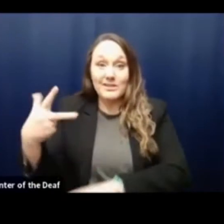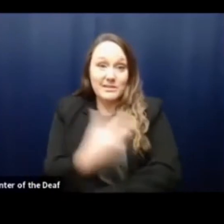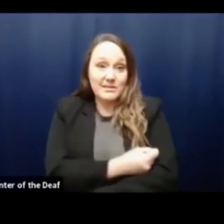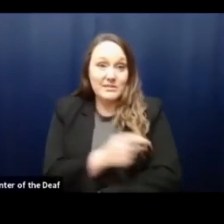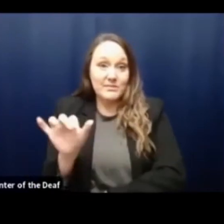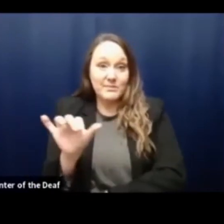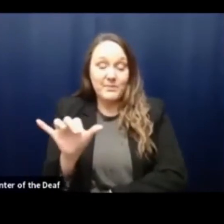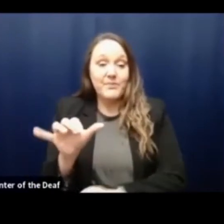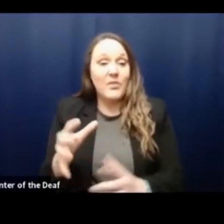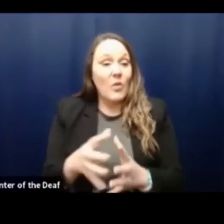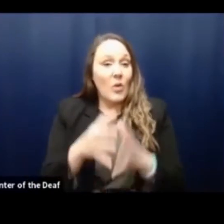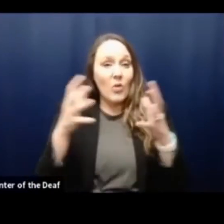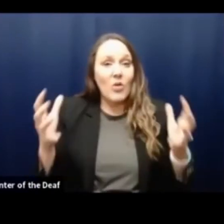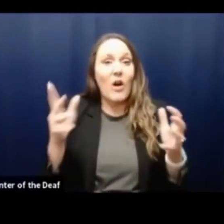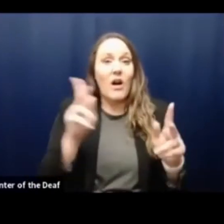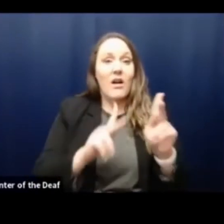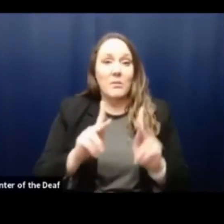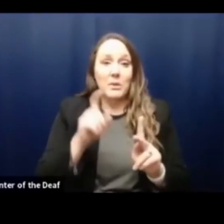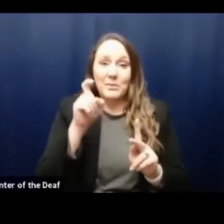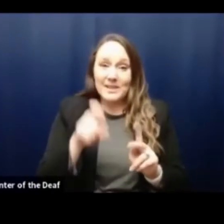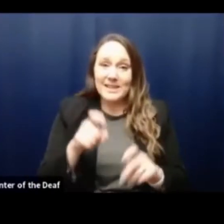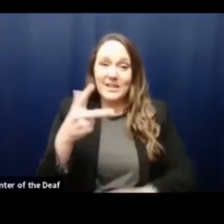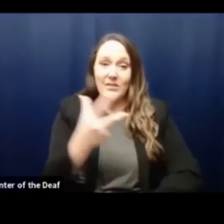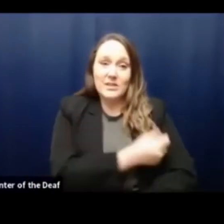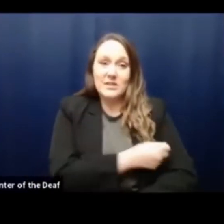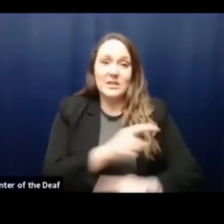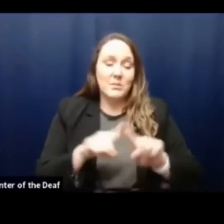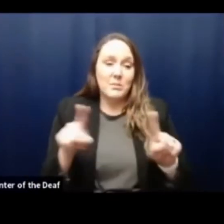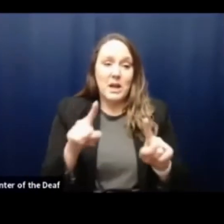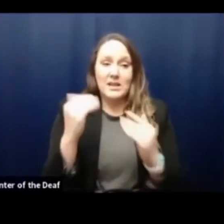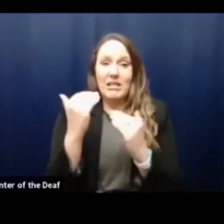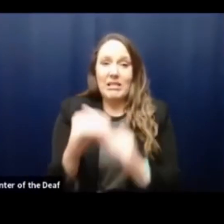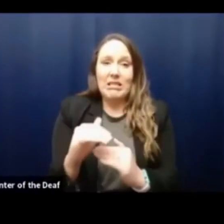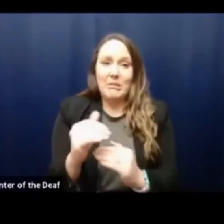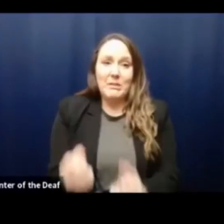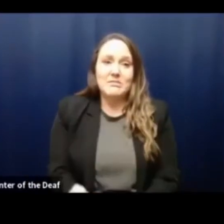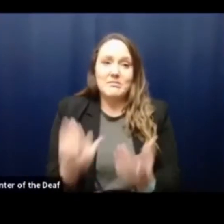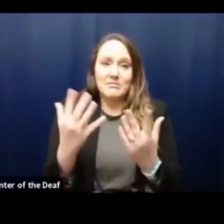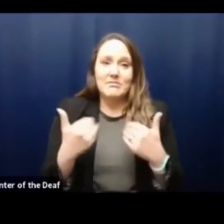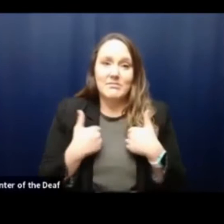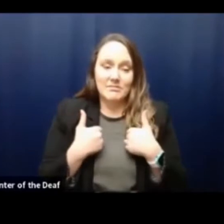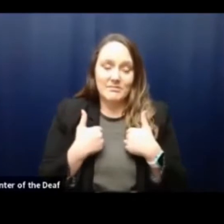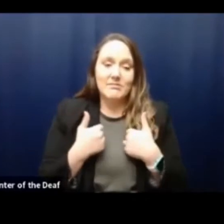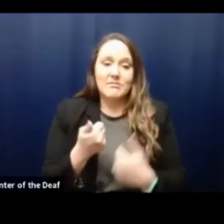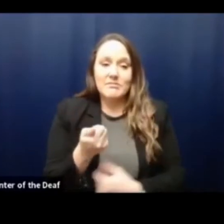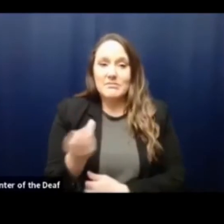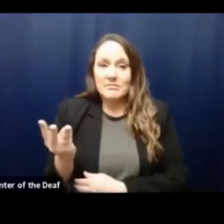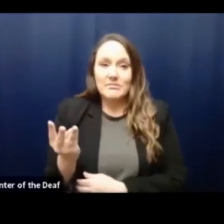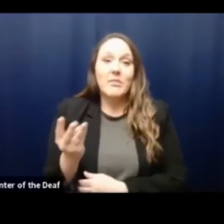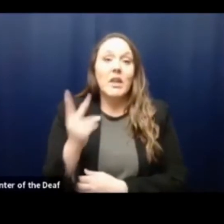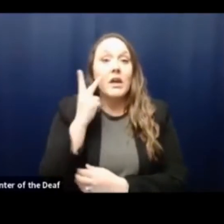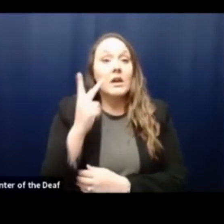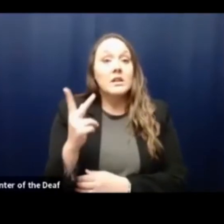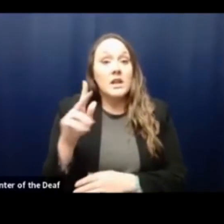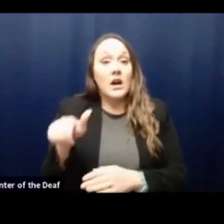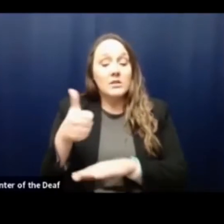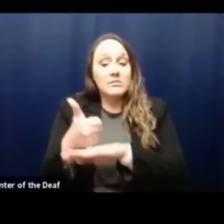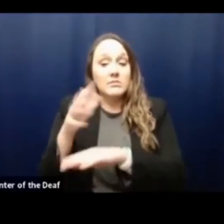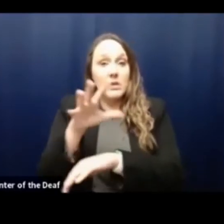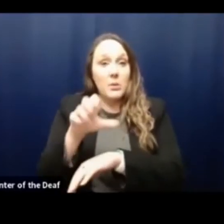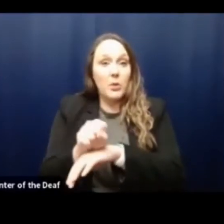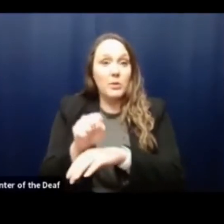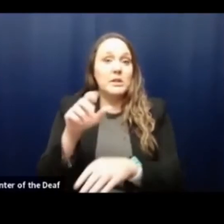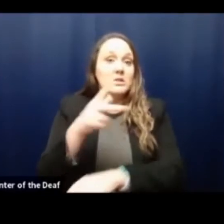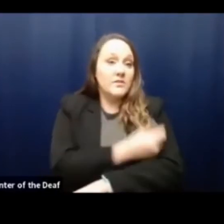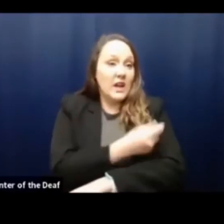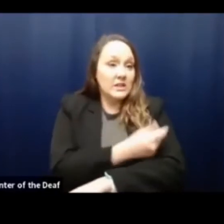to get vaccinated with a small amount of vaccine that we have available at this time. As you saw last week, we scheduled multiple vaccination opportunities